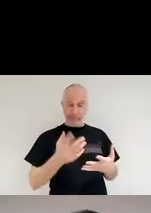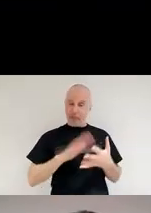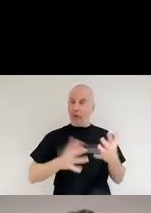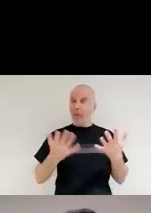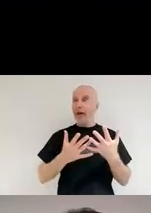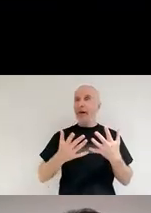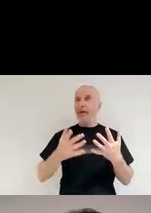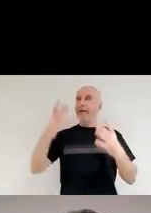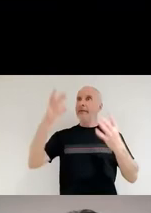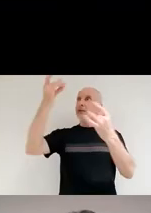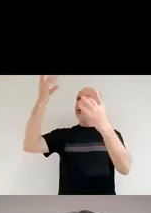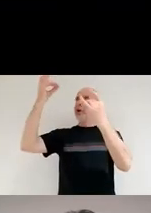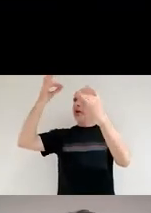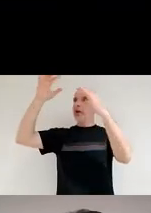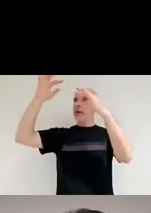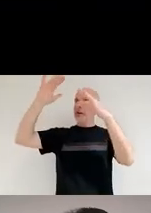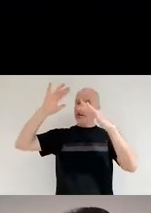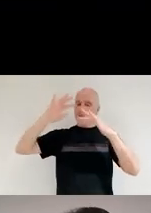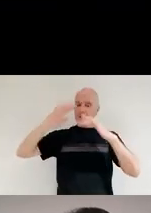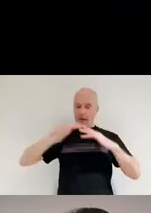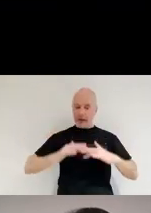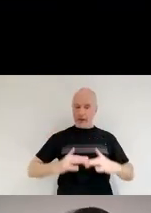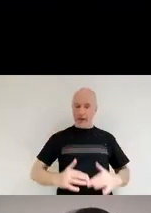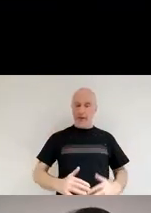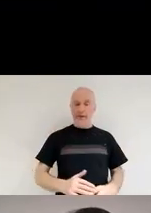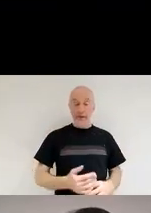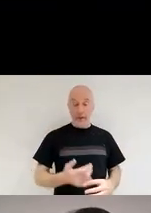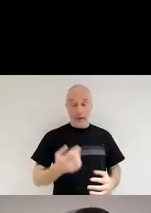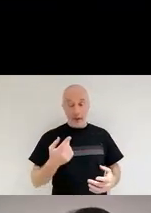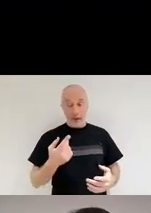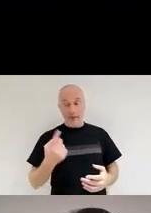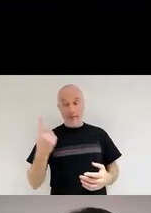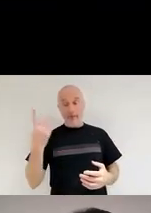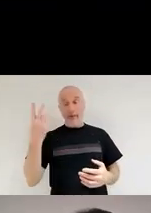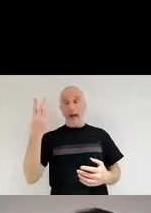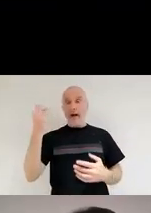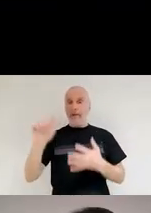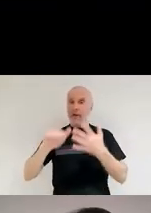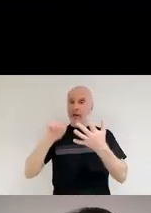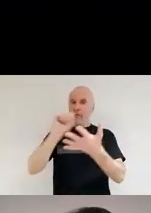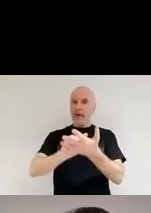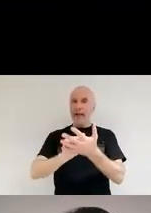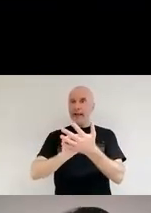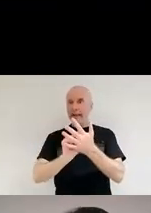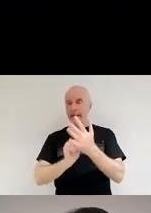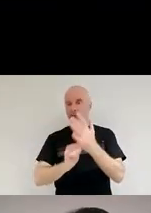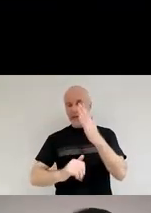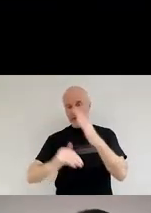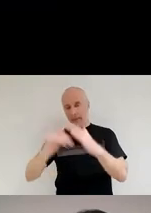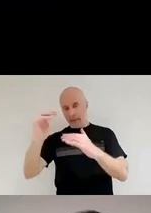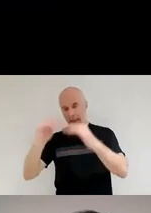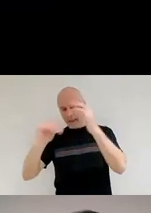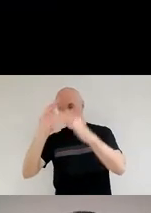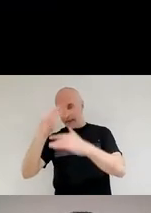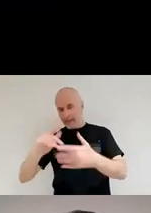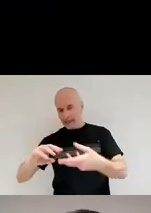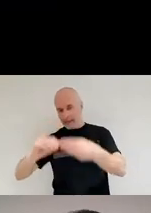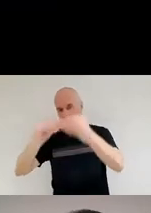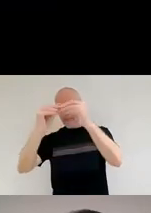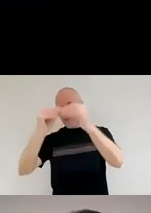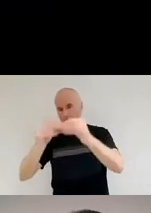So they already had the right building blocks for the dust as well, right? Which small stars wouldn't have. So they have